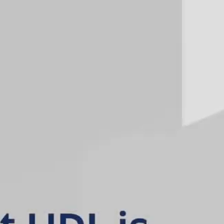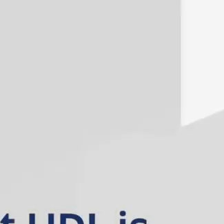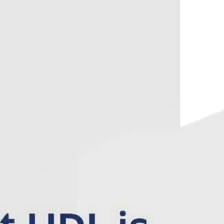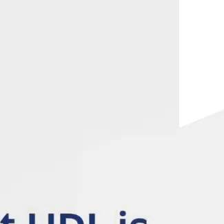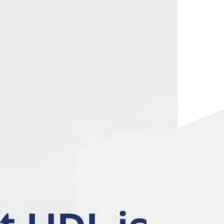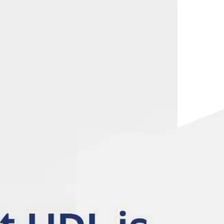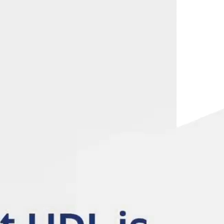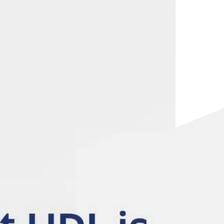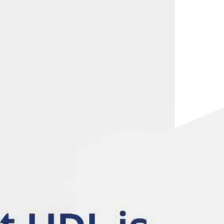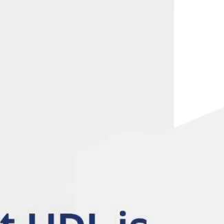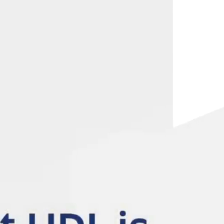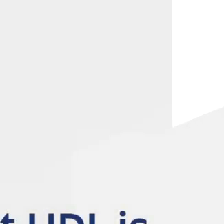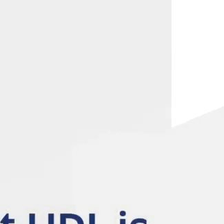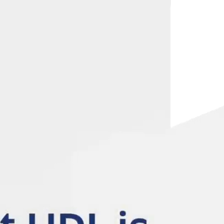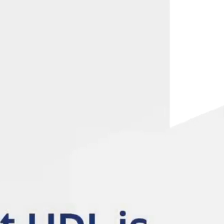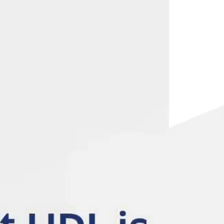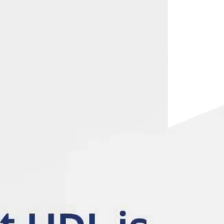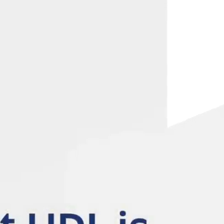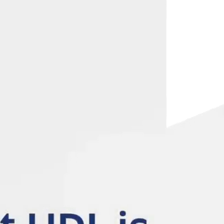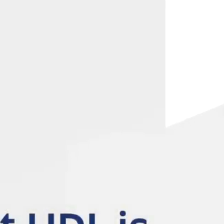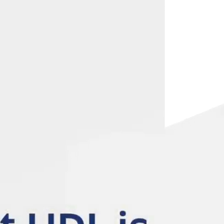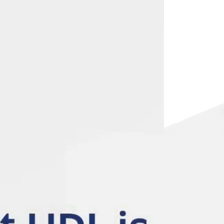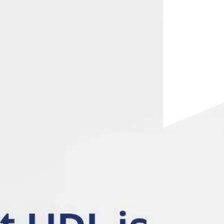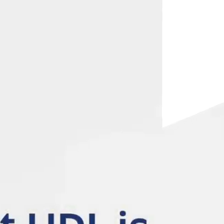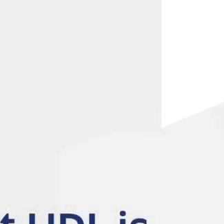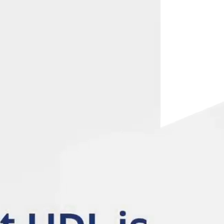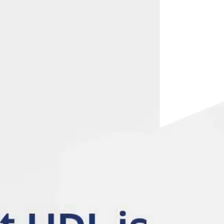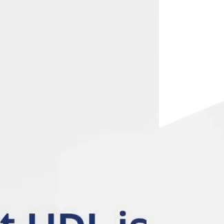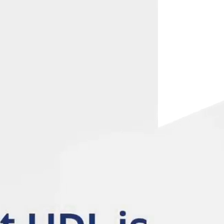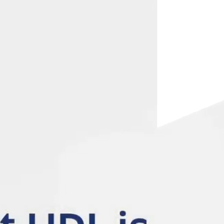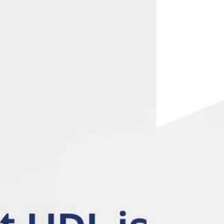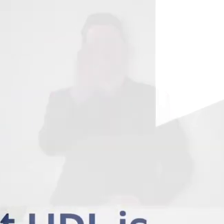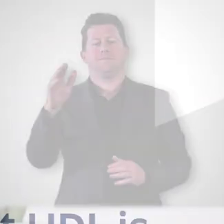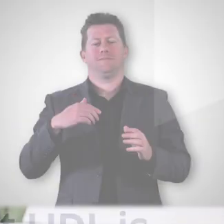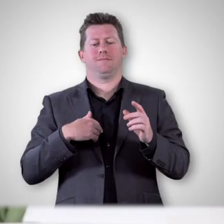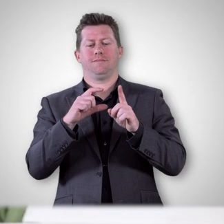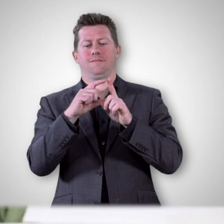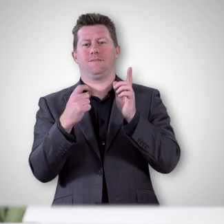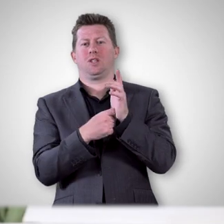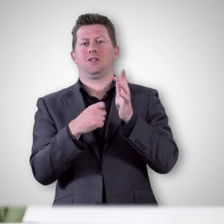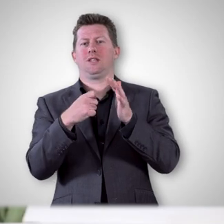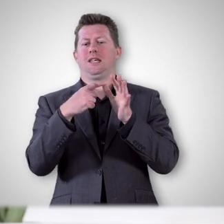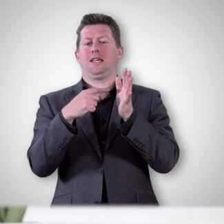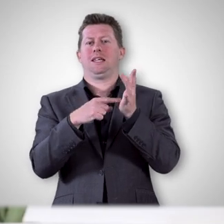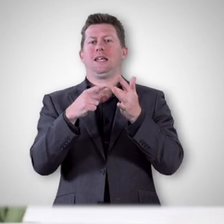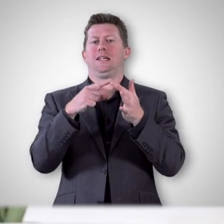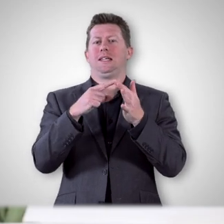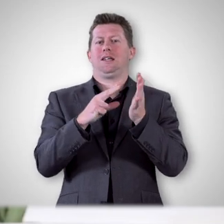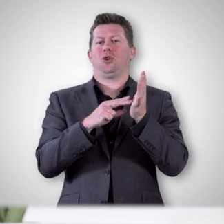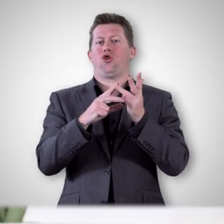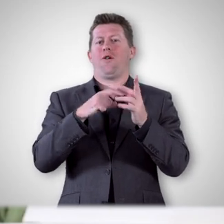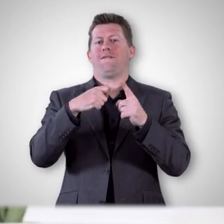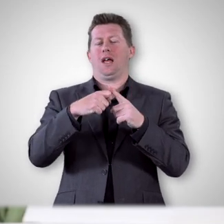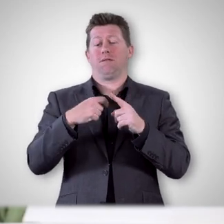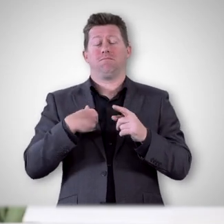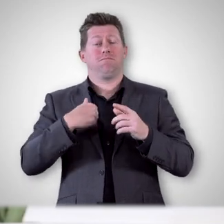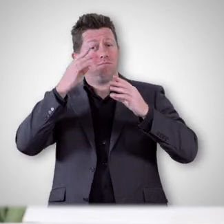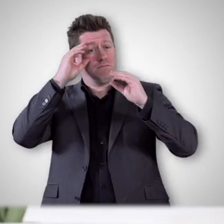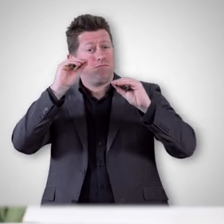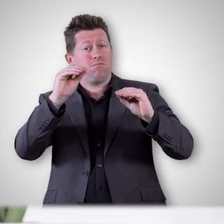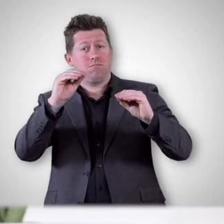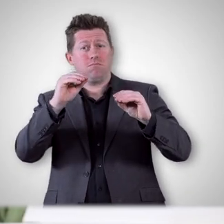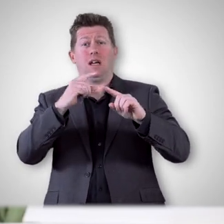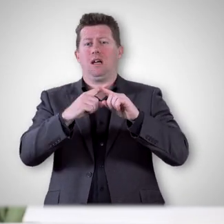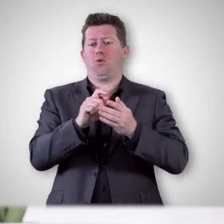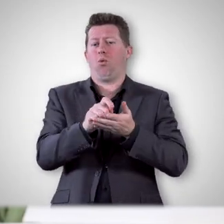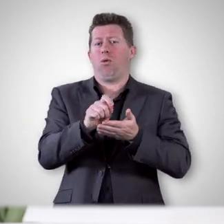Dr. Katie Novak explains what UDL is. My name is Dr. Katie Novak and I am an educator and an author